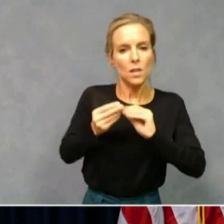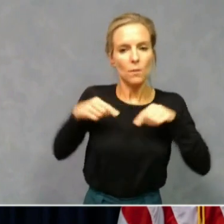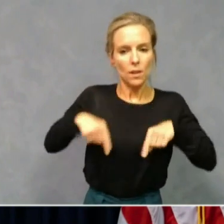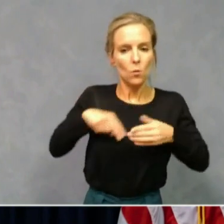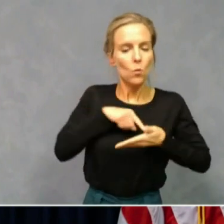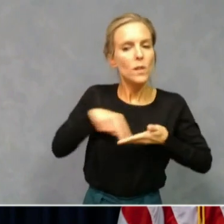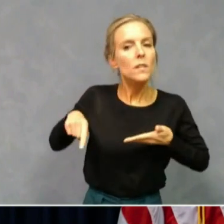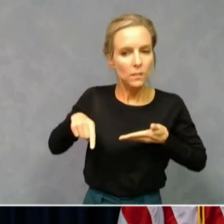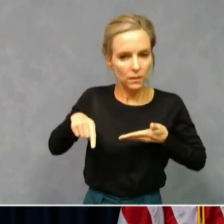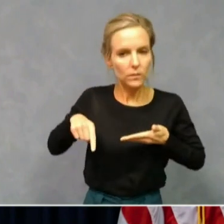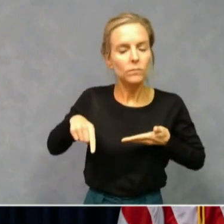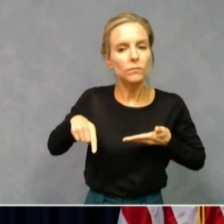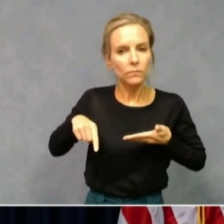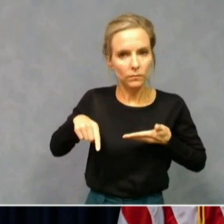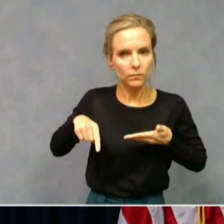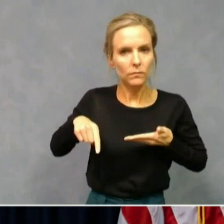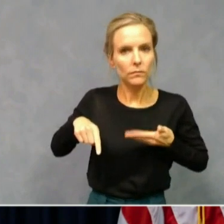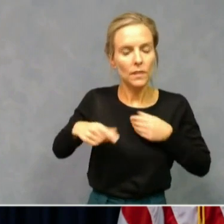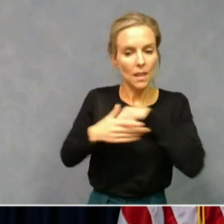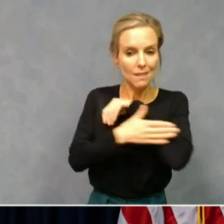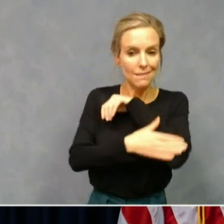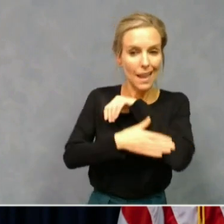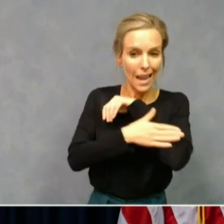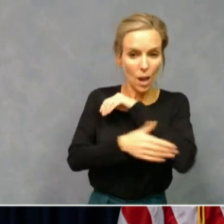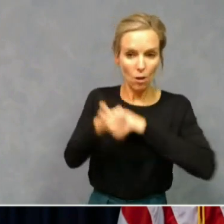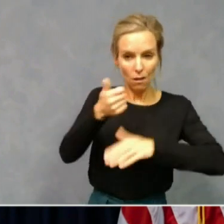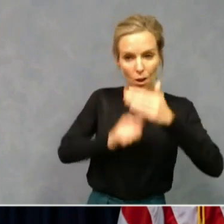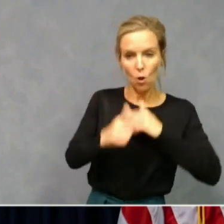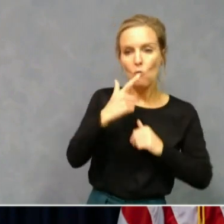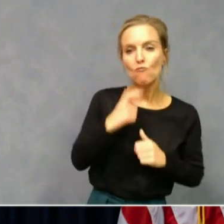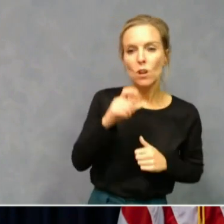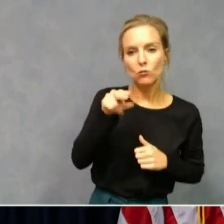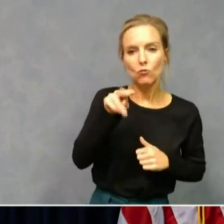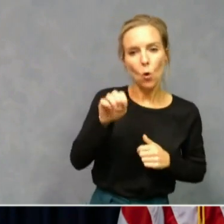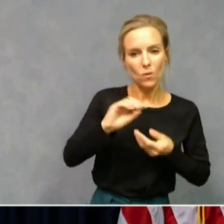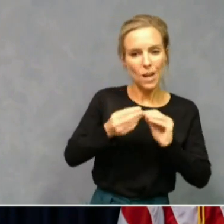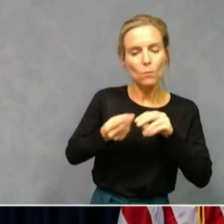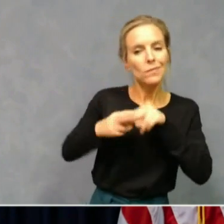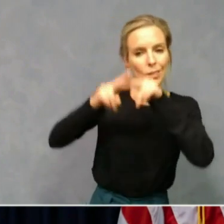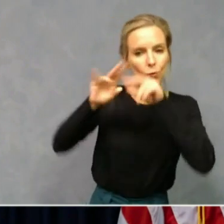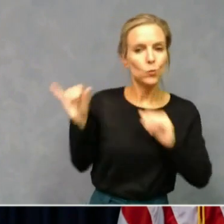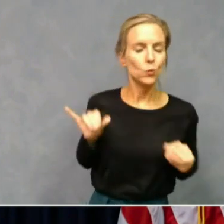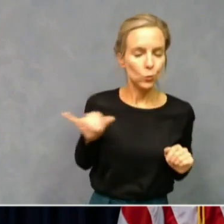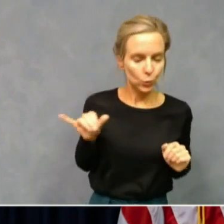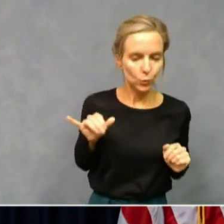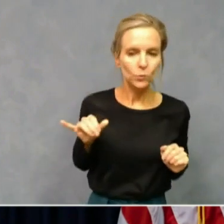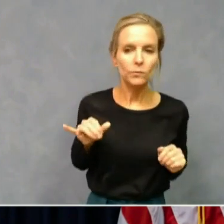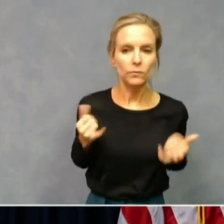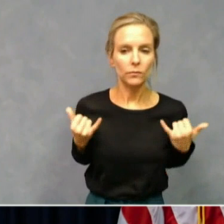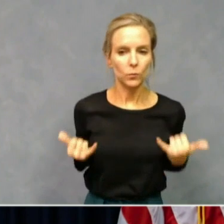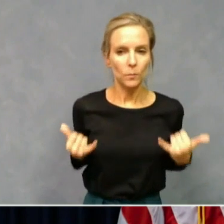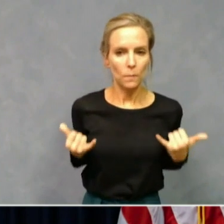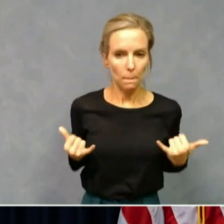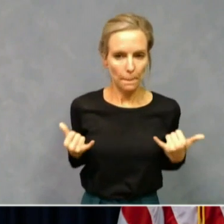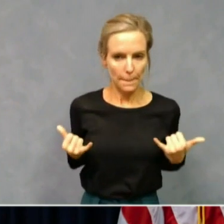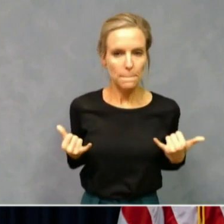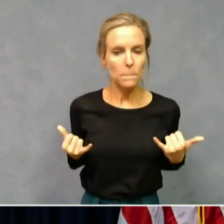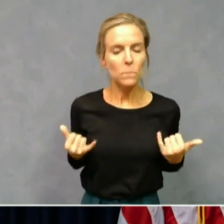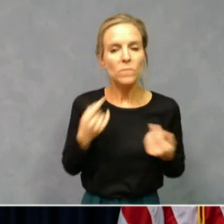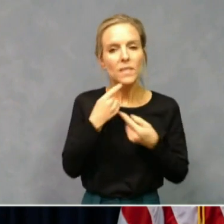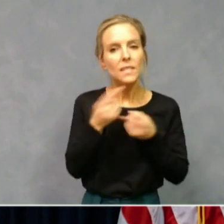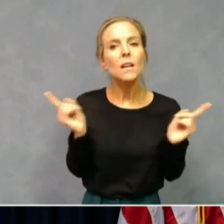number of counties that fall in the red zone have increased. So today, we're announcing 94